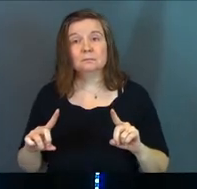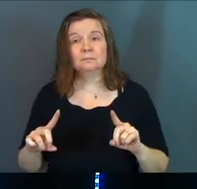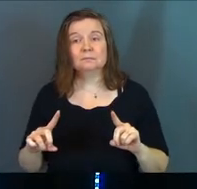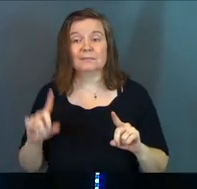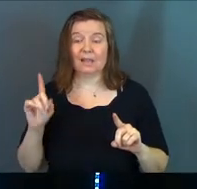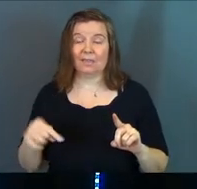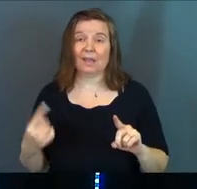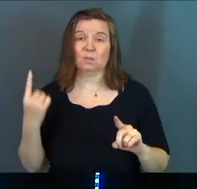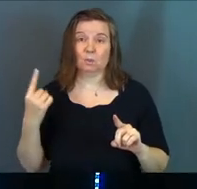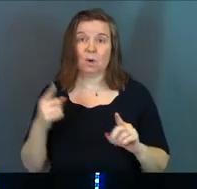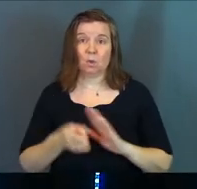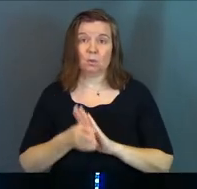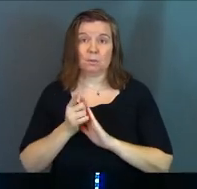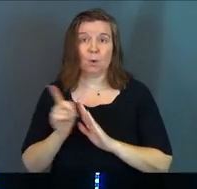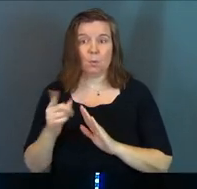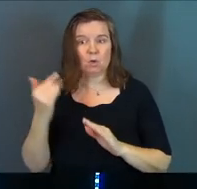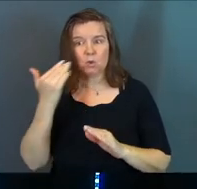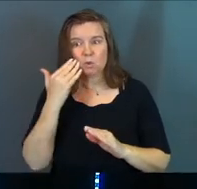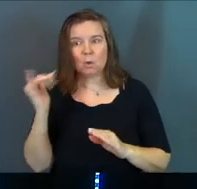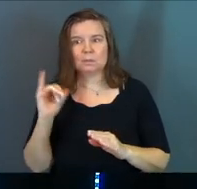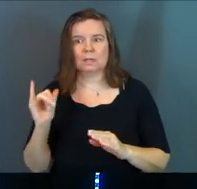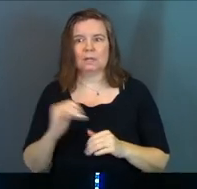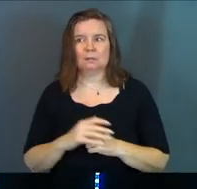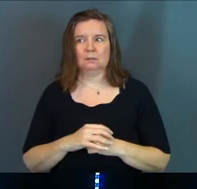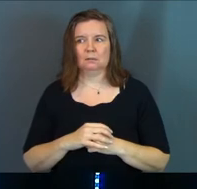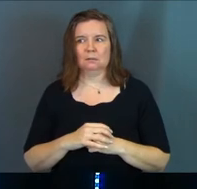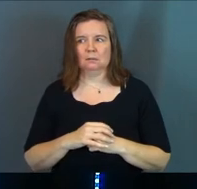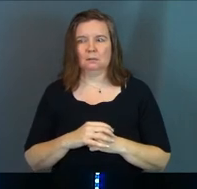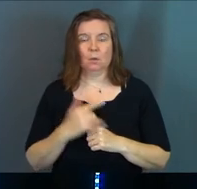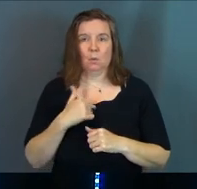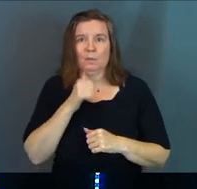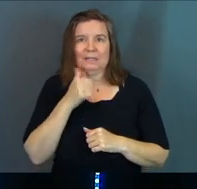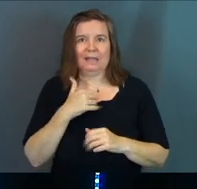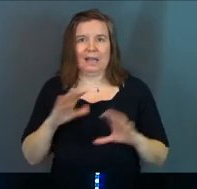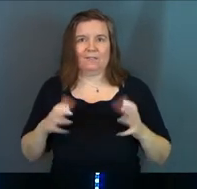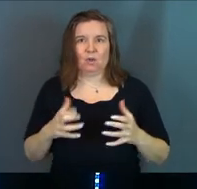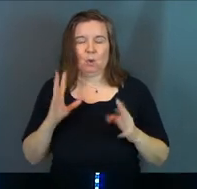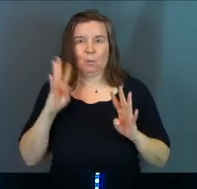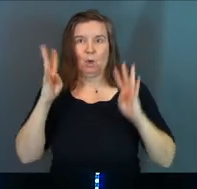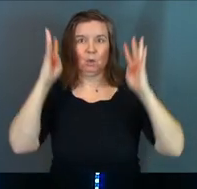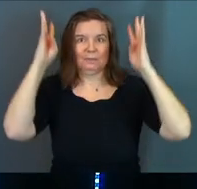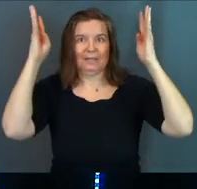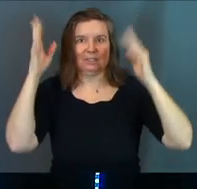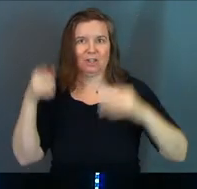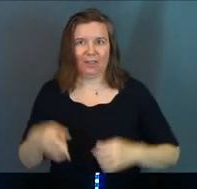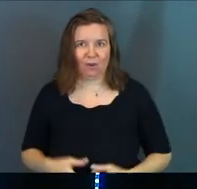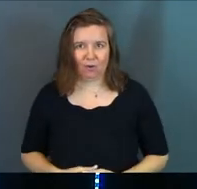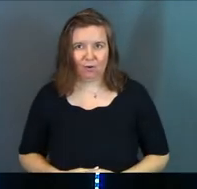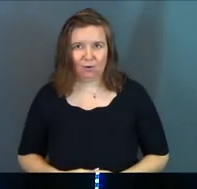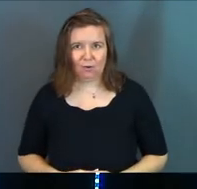But that's one of those moments where, you know, it's like, we didn't have a group hallucination there.